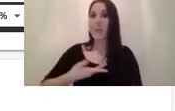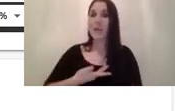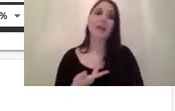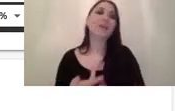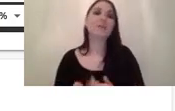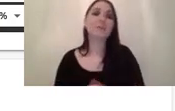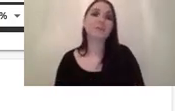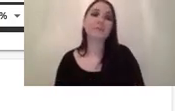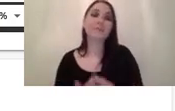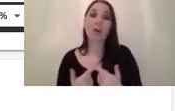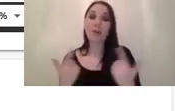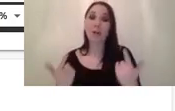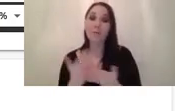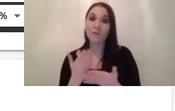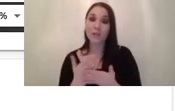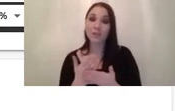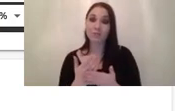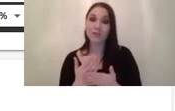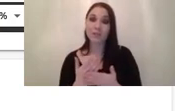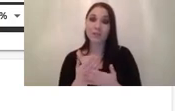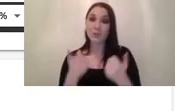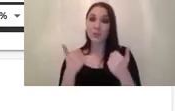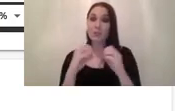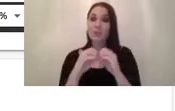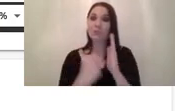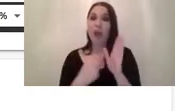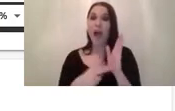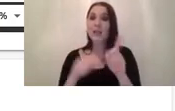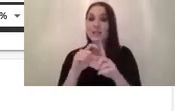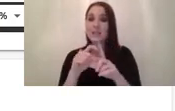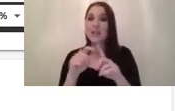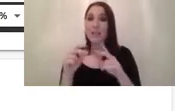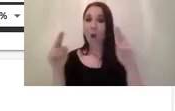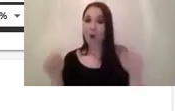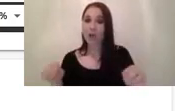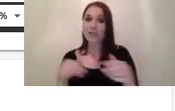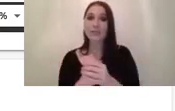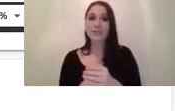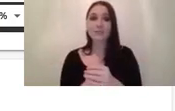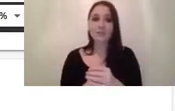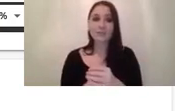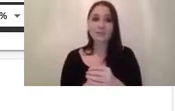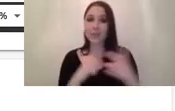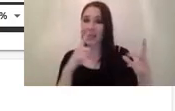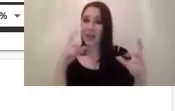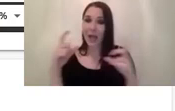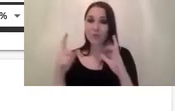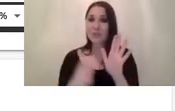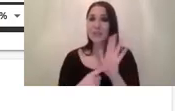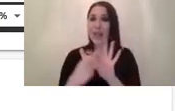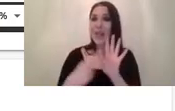of really nice german real brands in the market of machine vision cameras and lenses